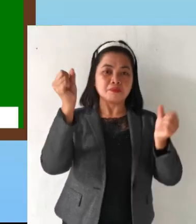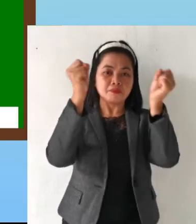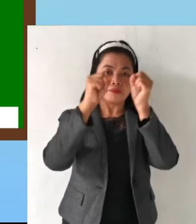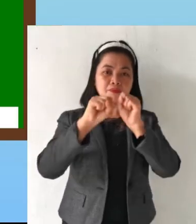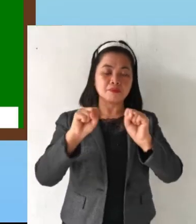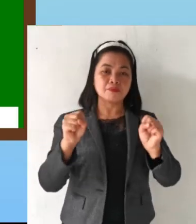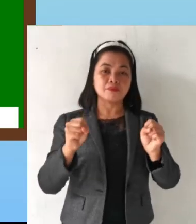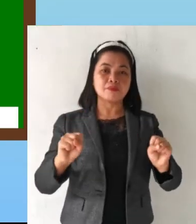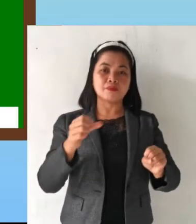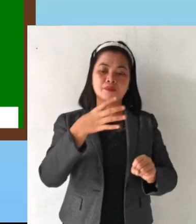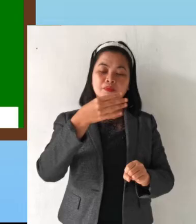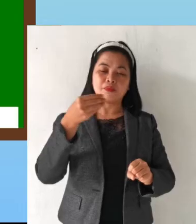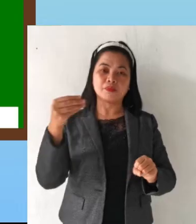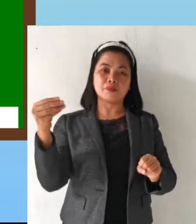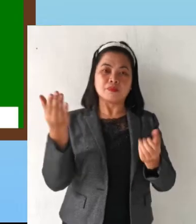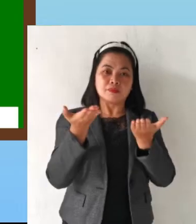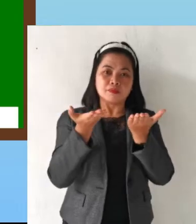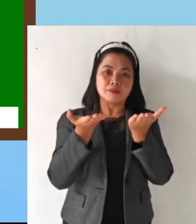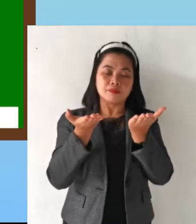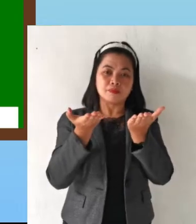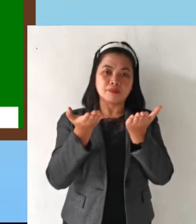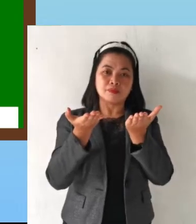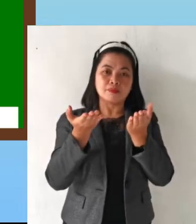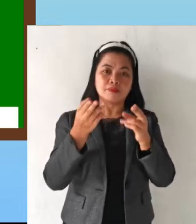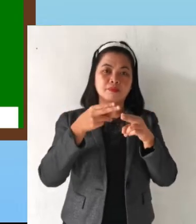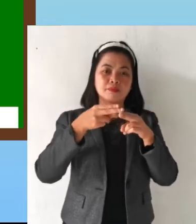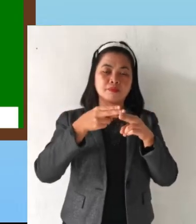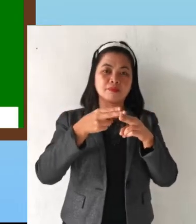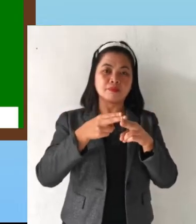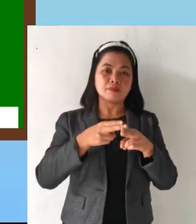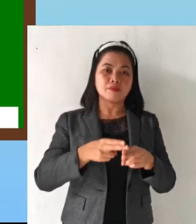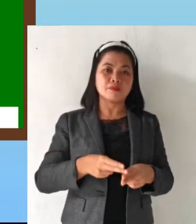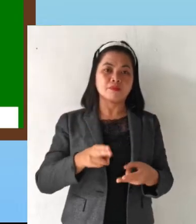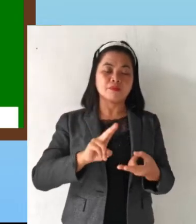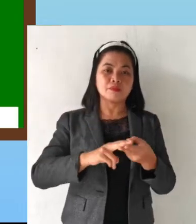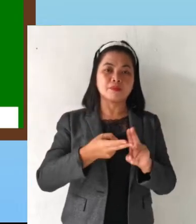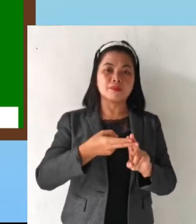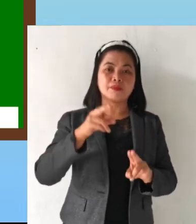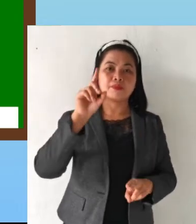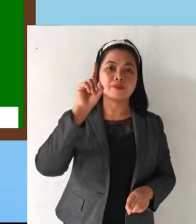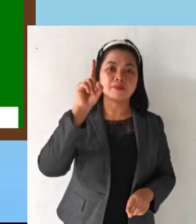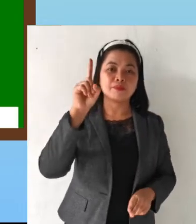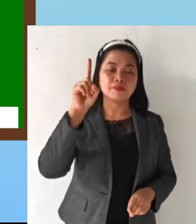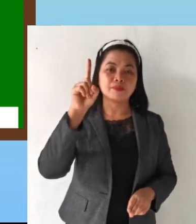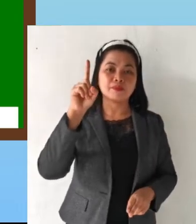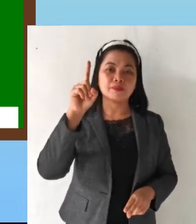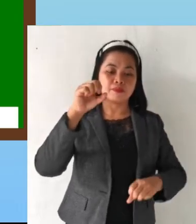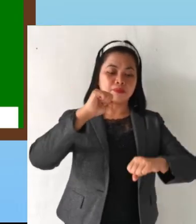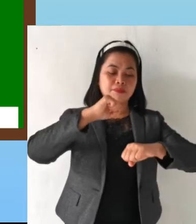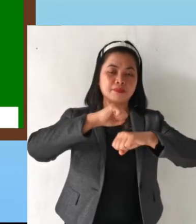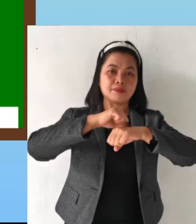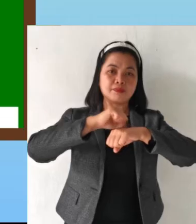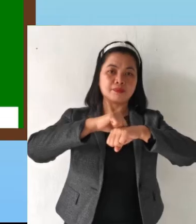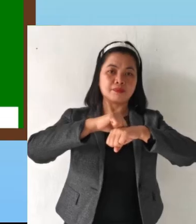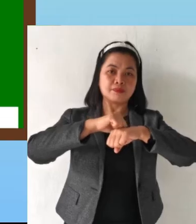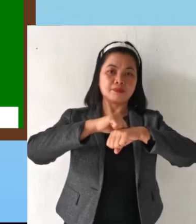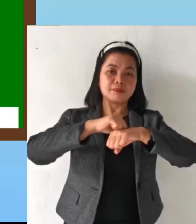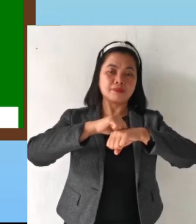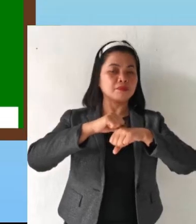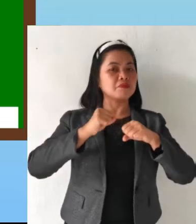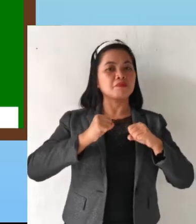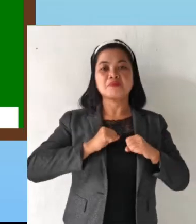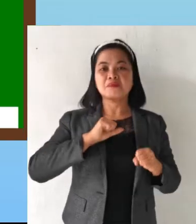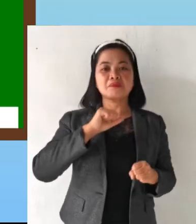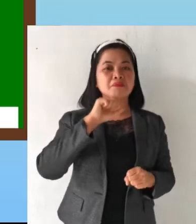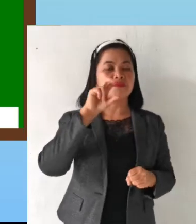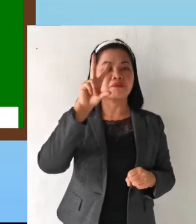and weight Again Number 1 Solid has